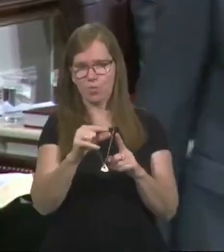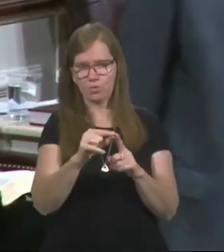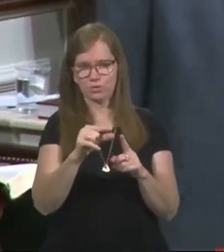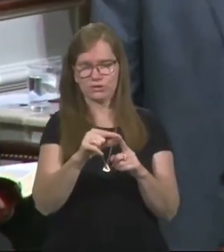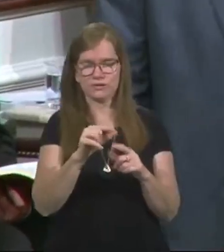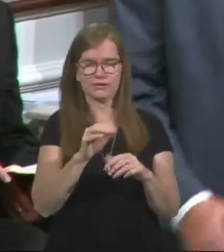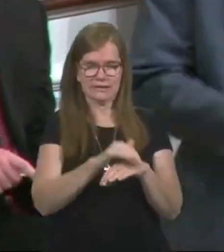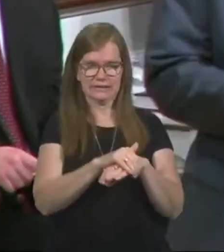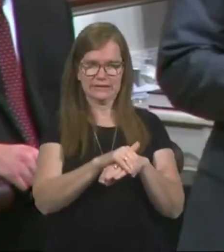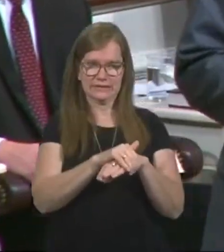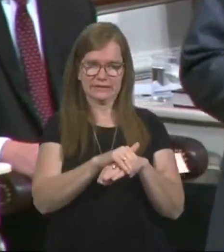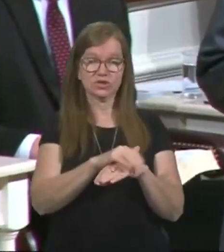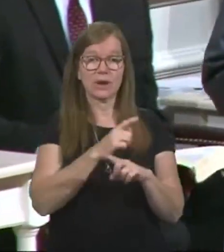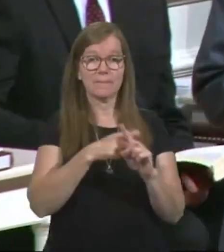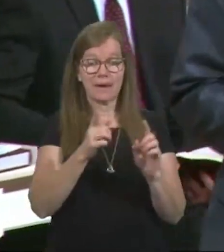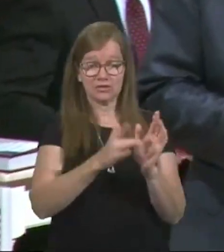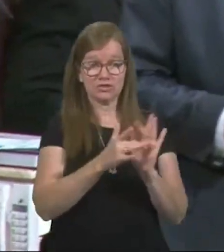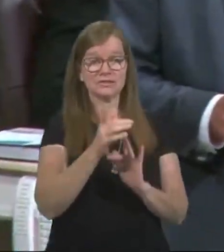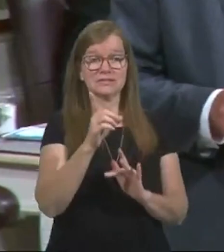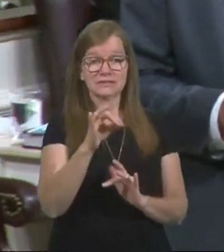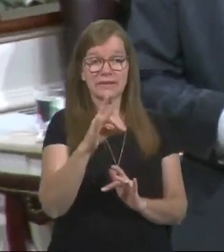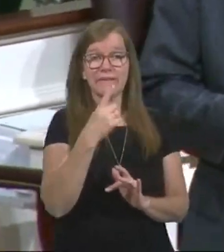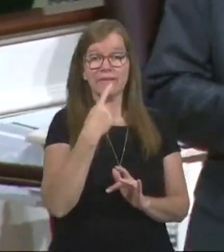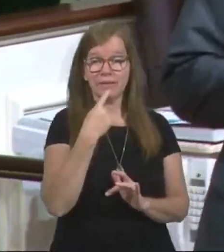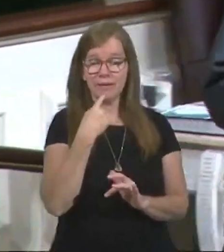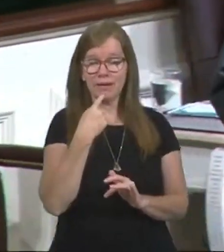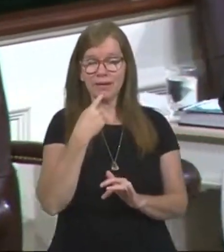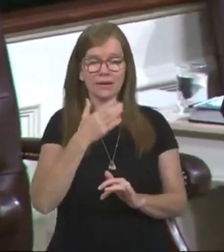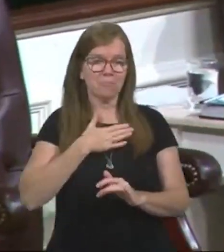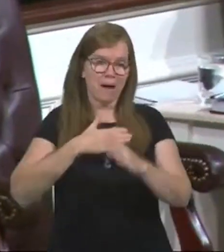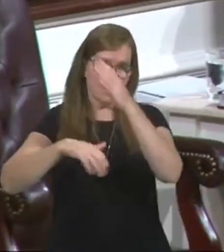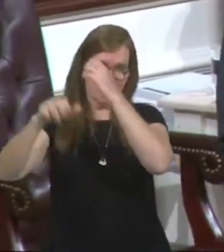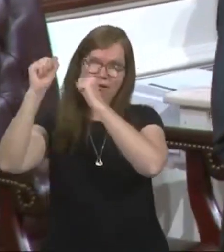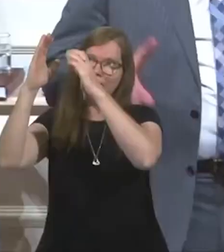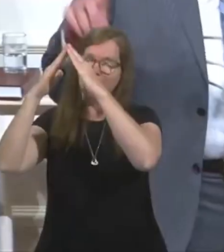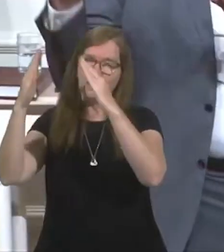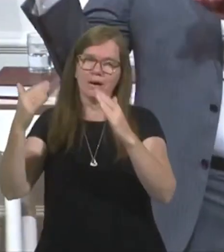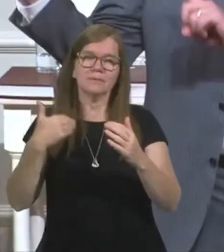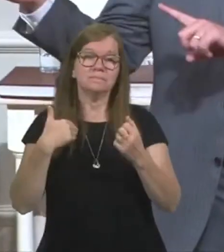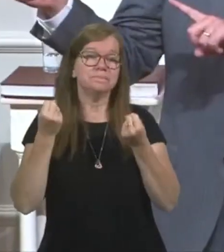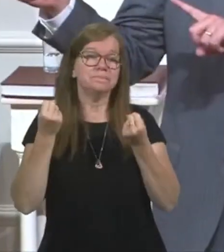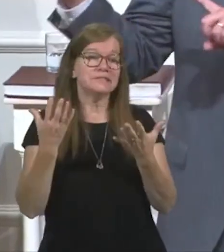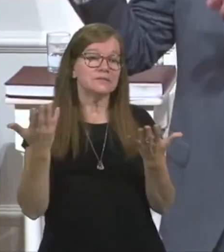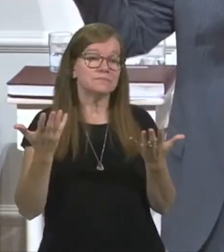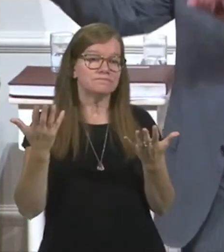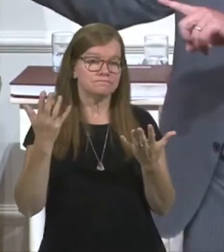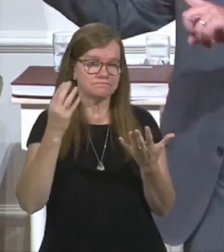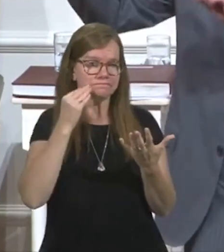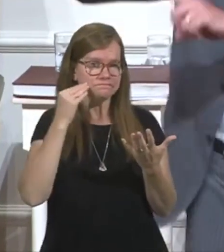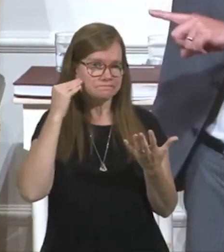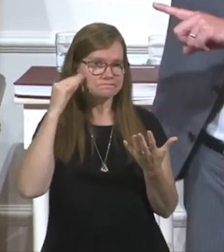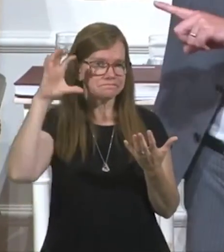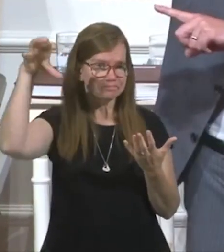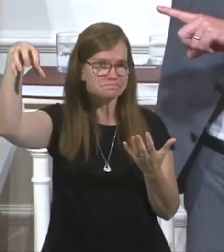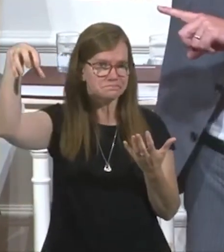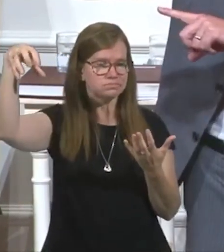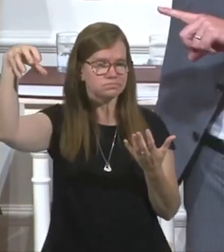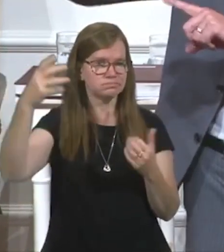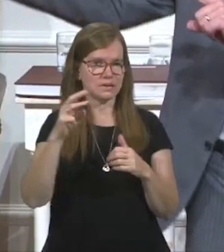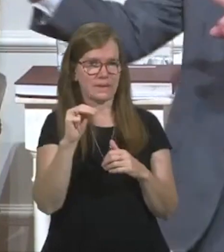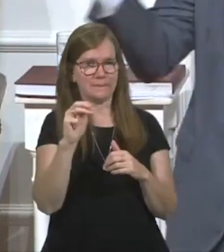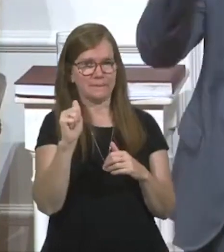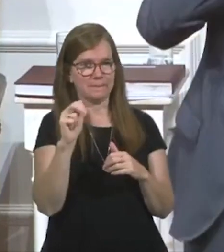in our English language. But Jesus did say, in my Father's house are many homes, mansions.